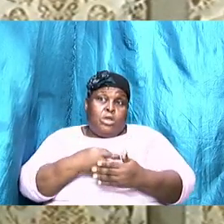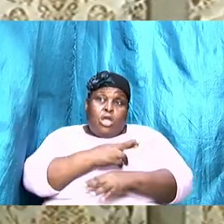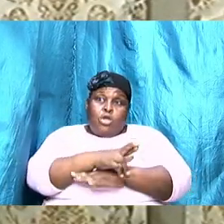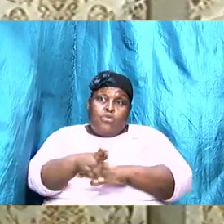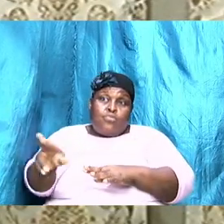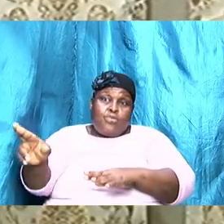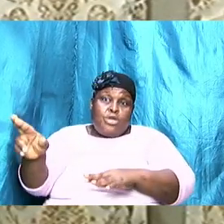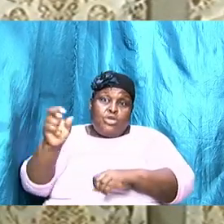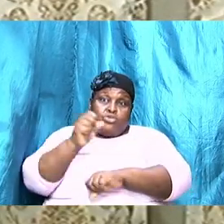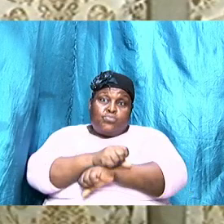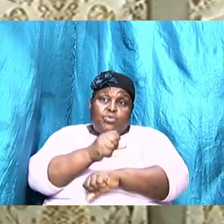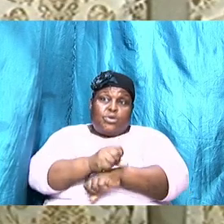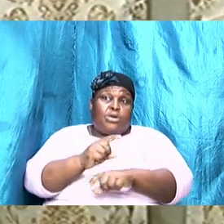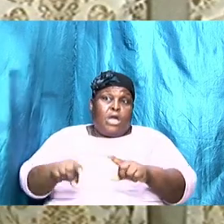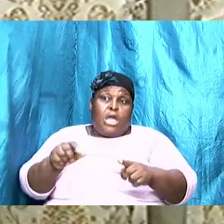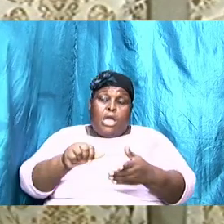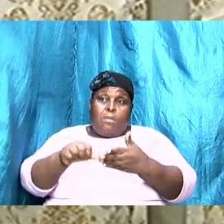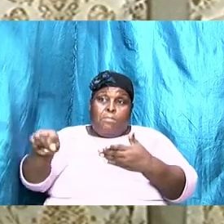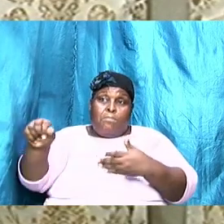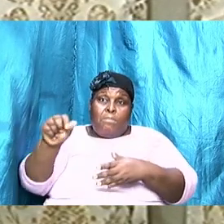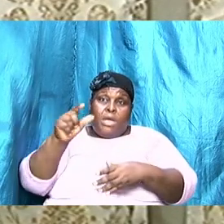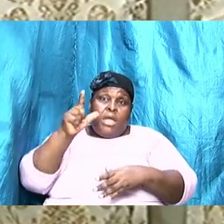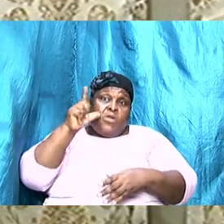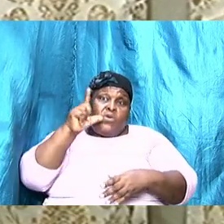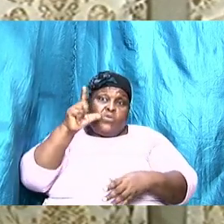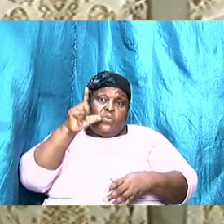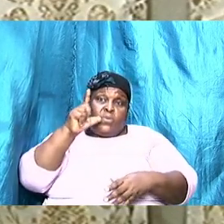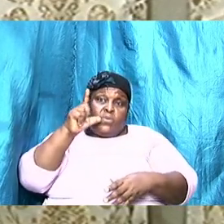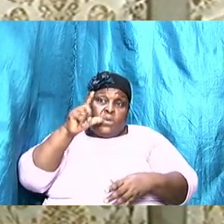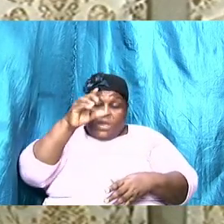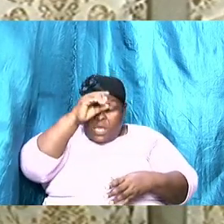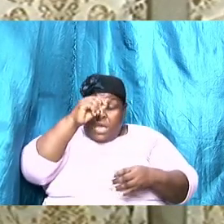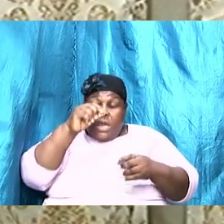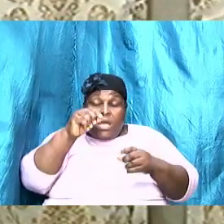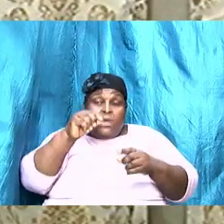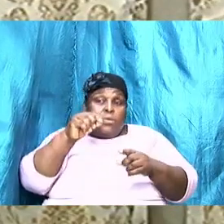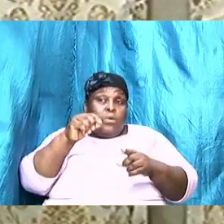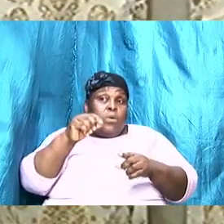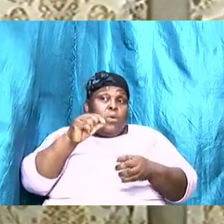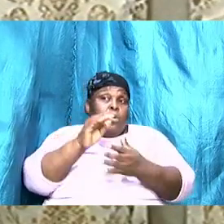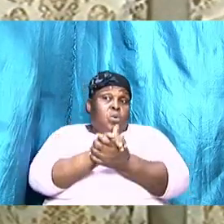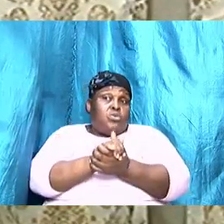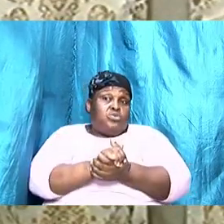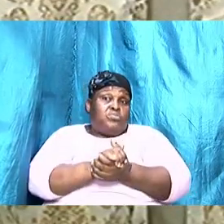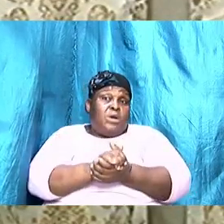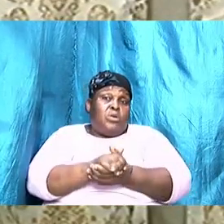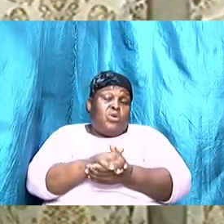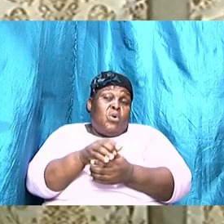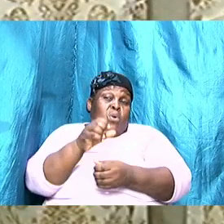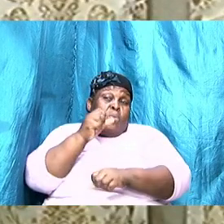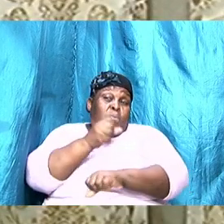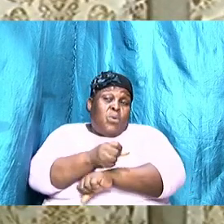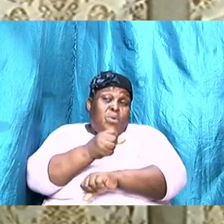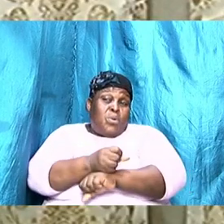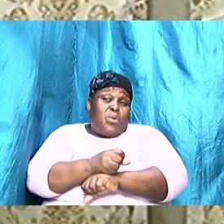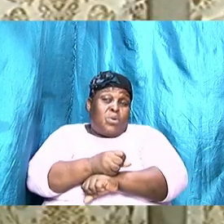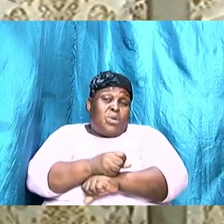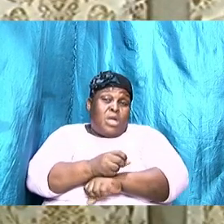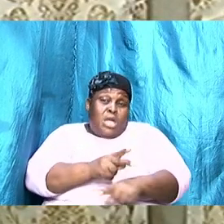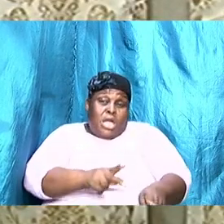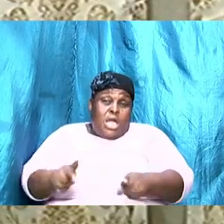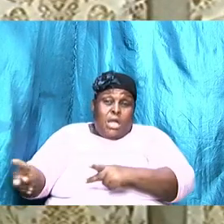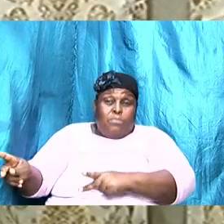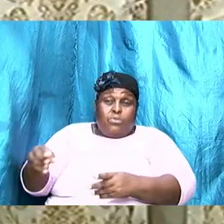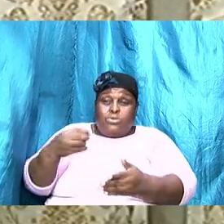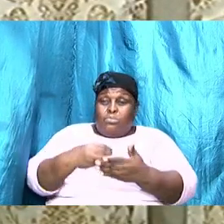cannot even buy lunch and let us say that husband him works so much and can put money in his account